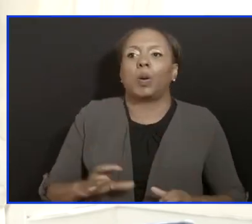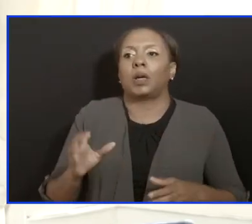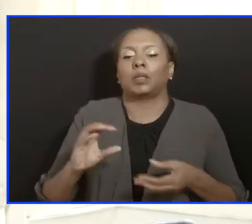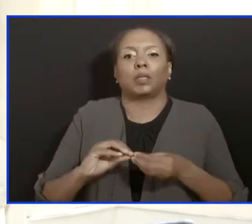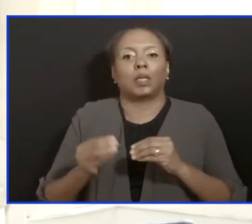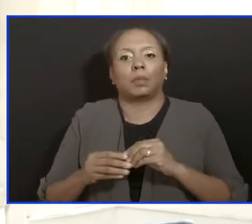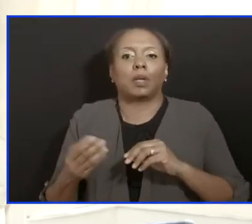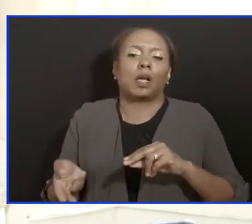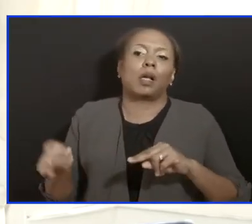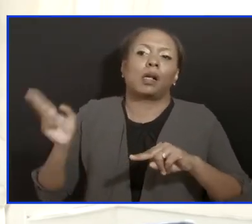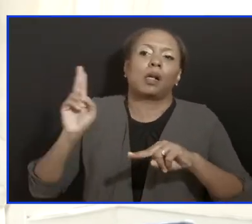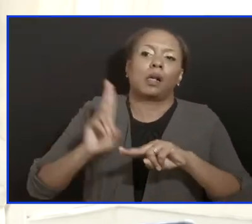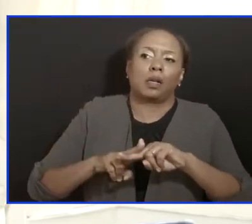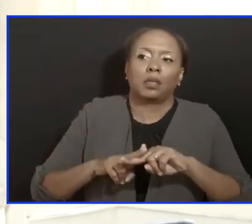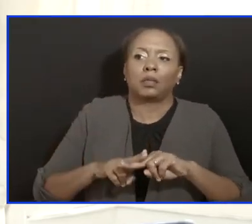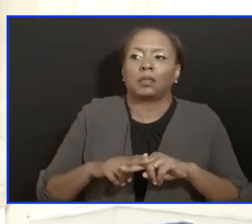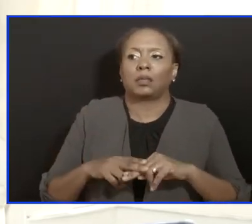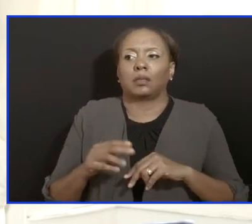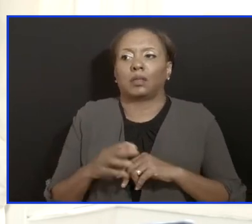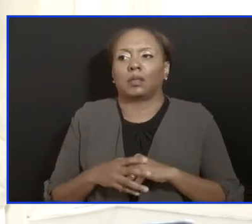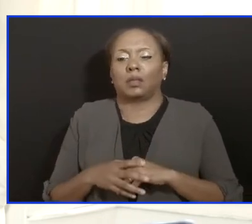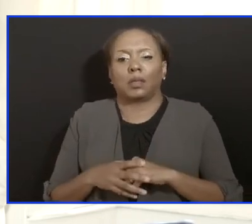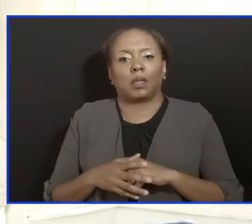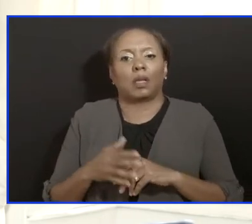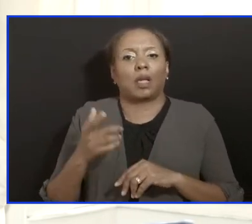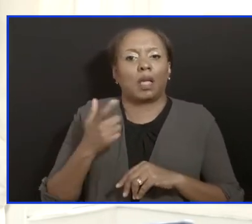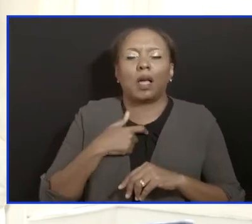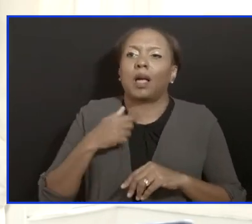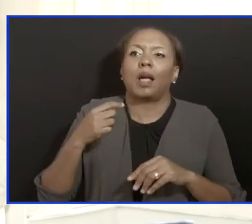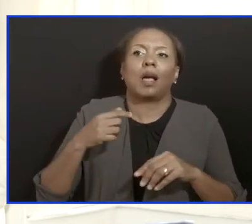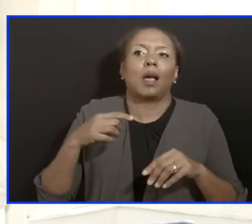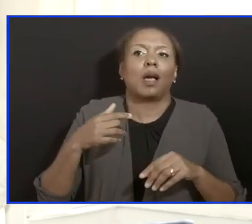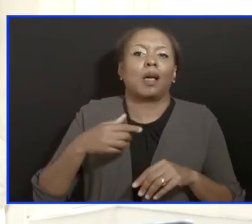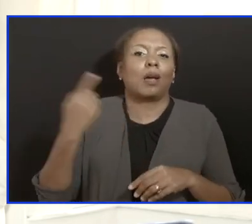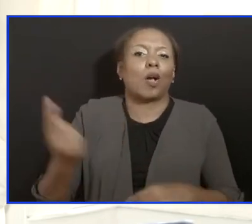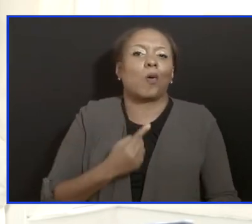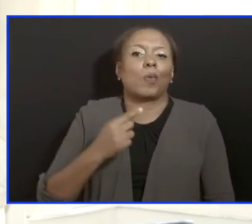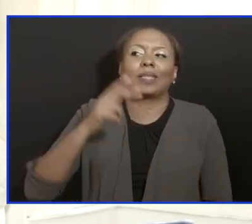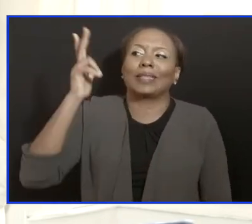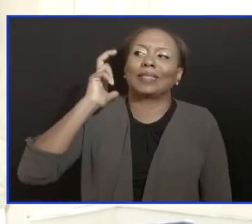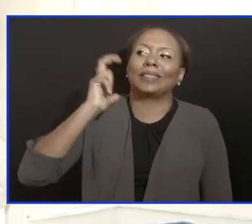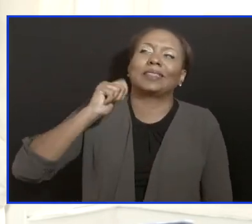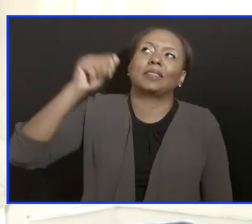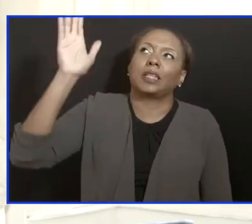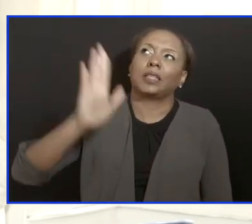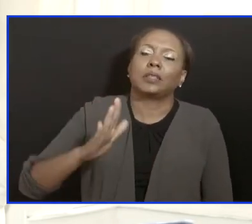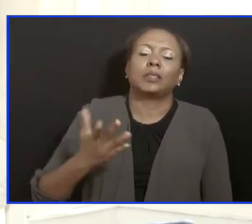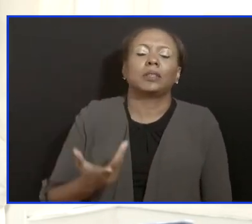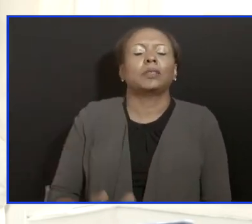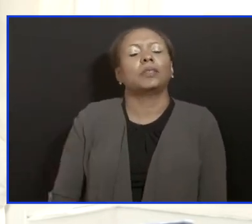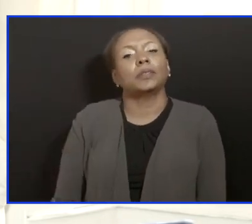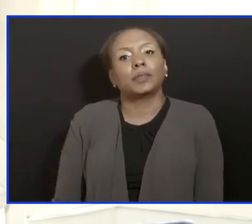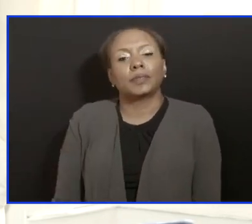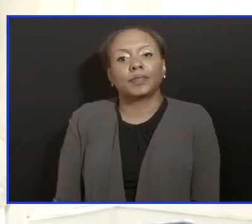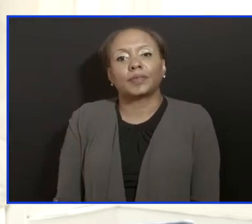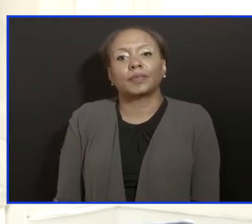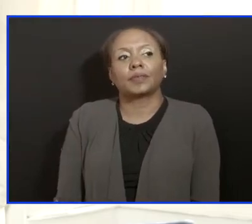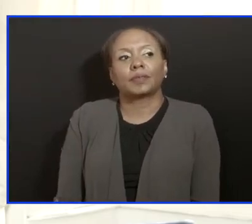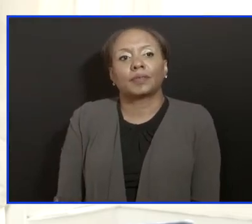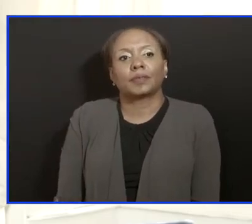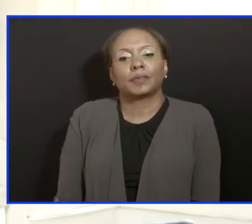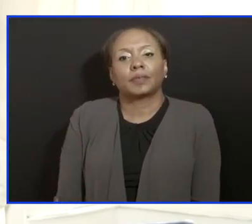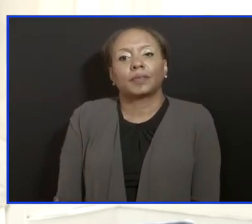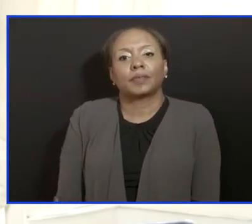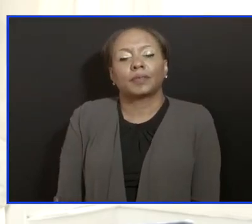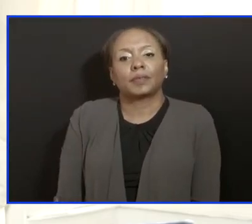I'm going to go there. Because I always take instructions from above. And I will say, on